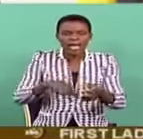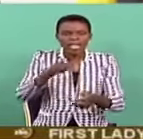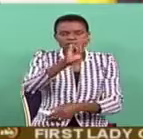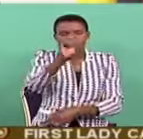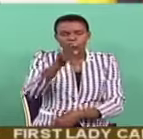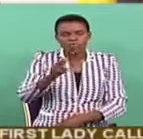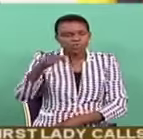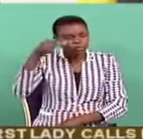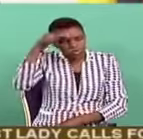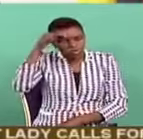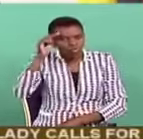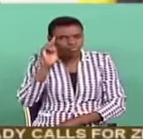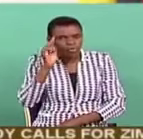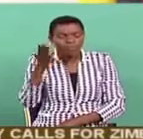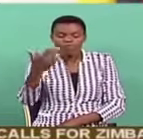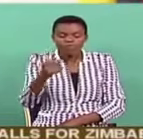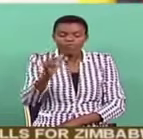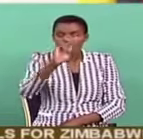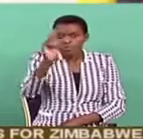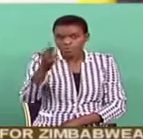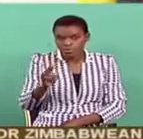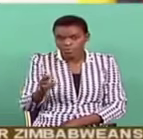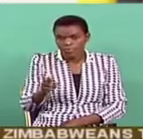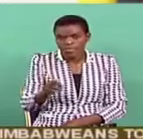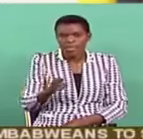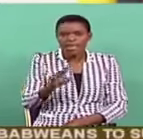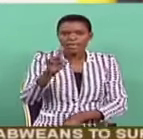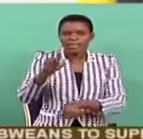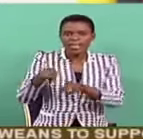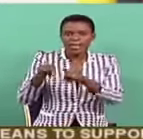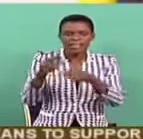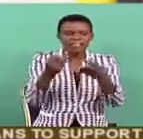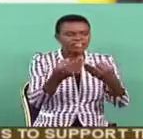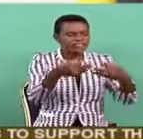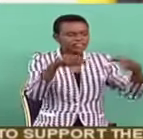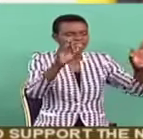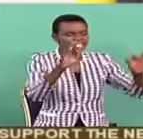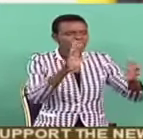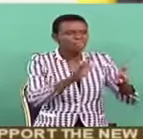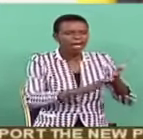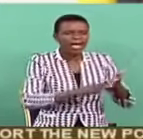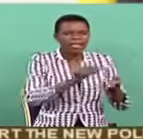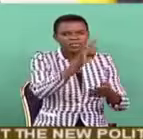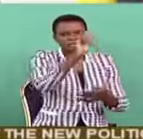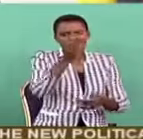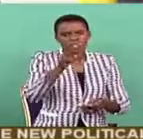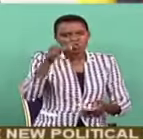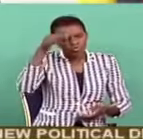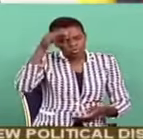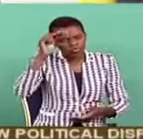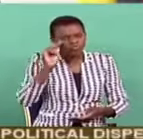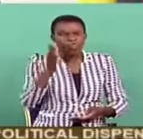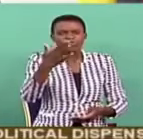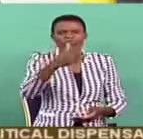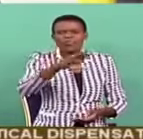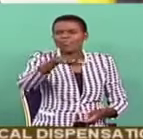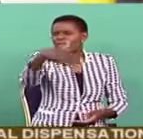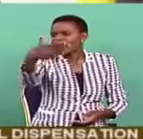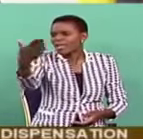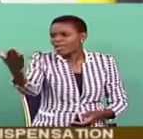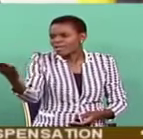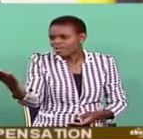Parents are free to buy uniforms from wherever they think they are